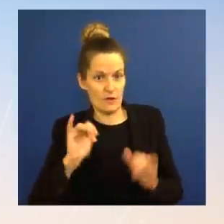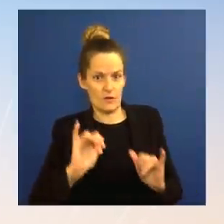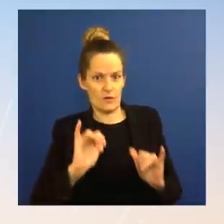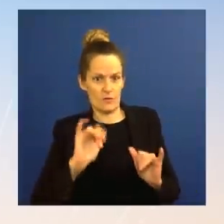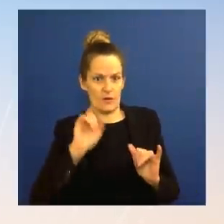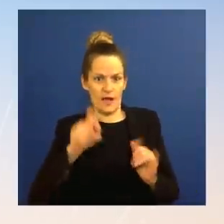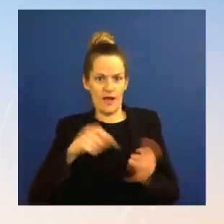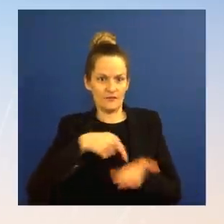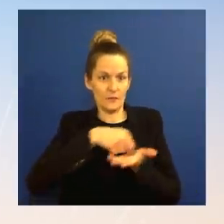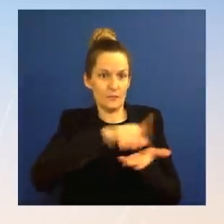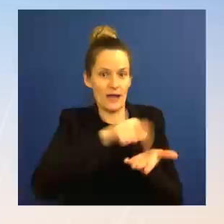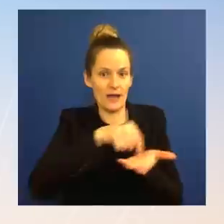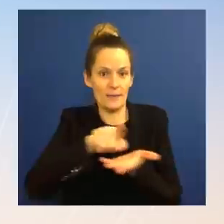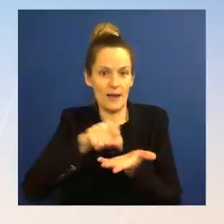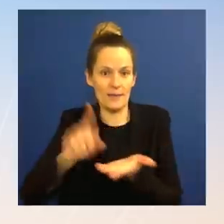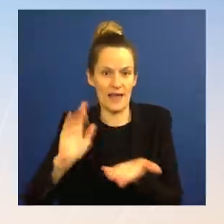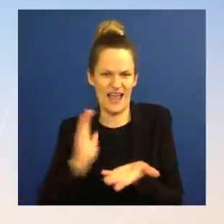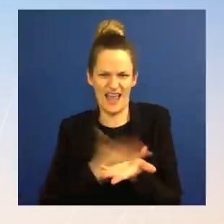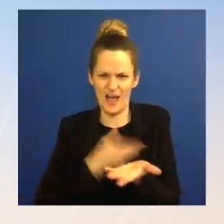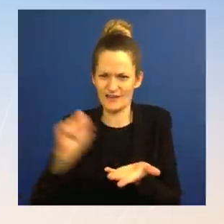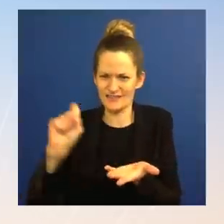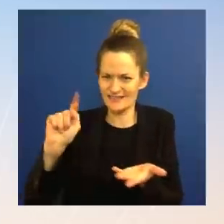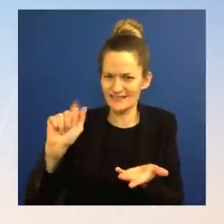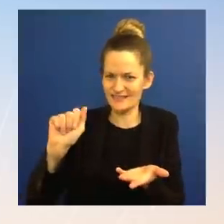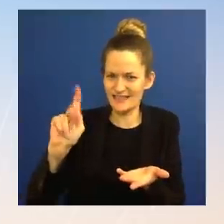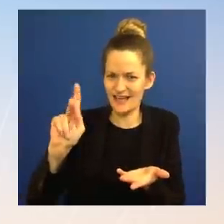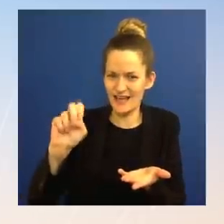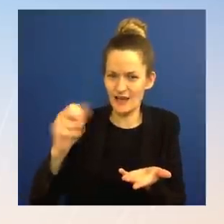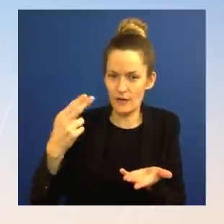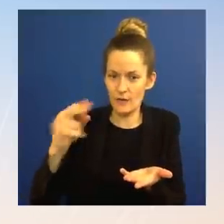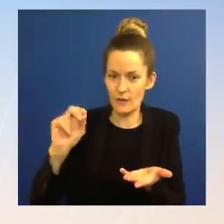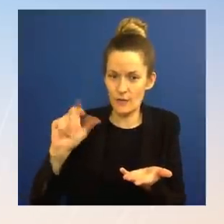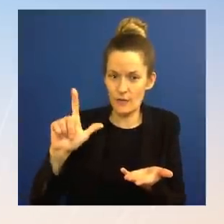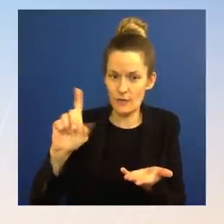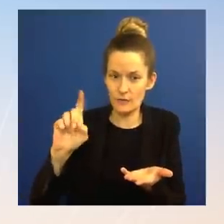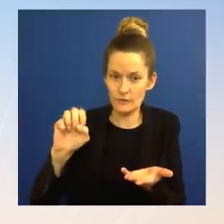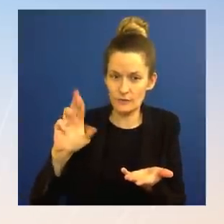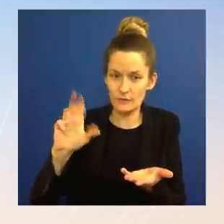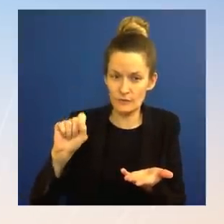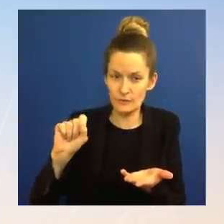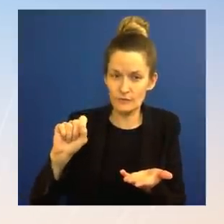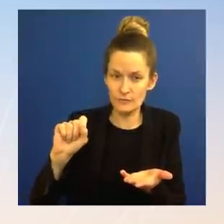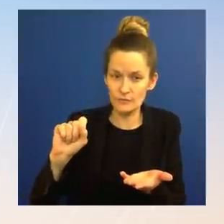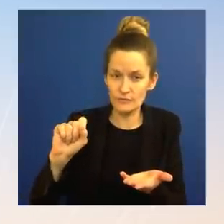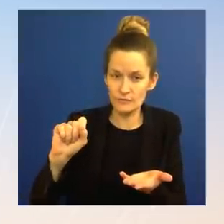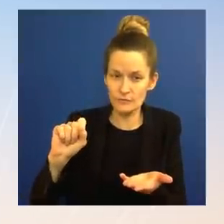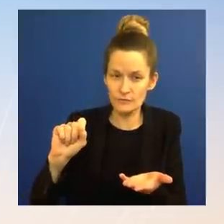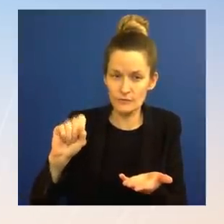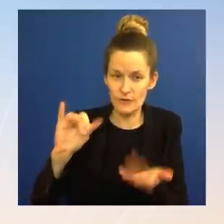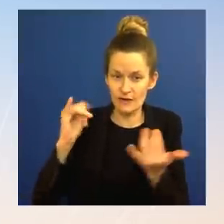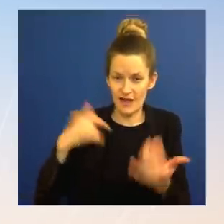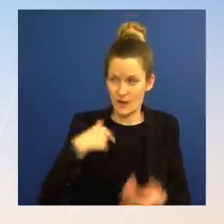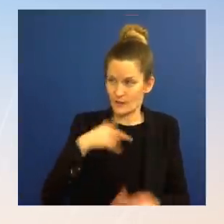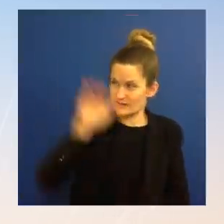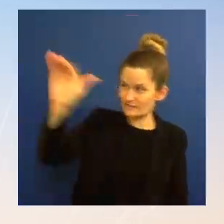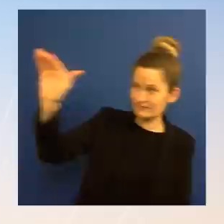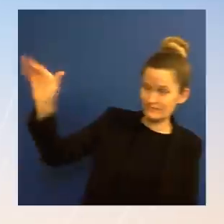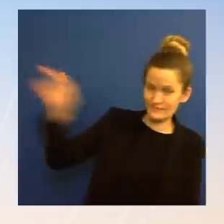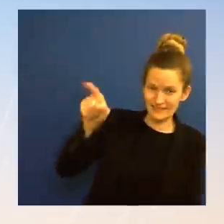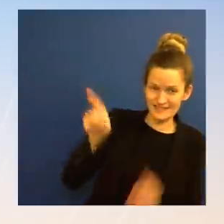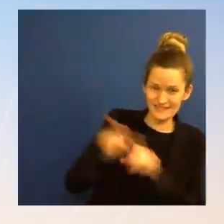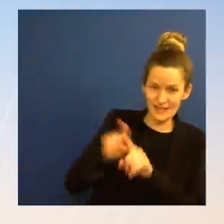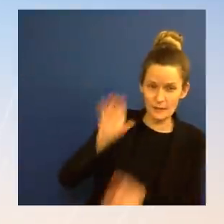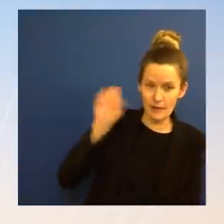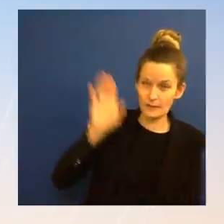asking them to to go use the the approved permits, use the unused space, and